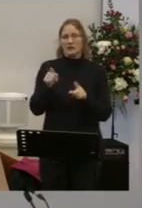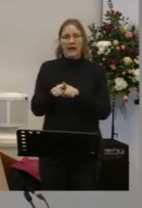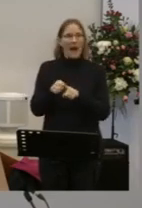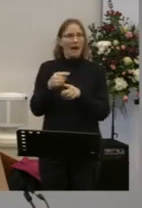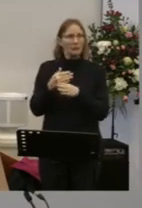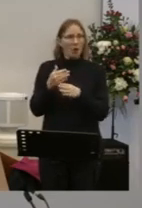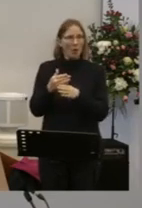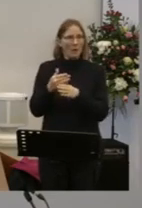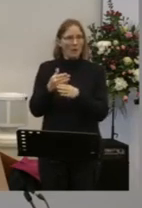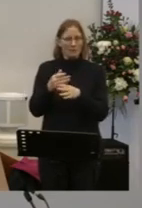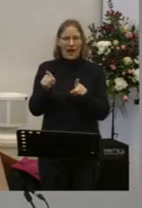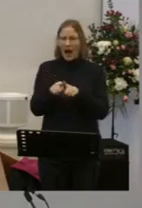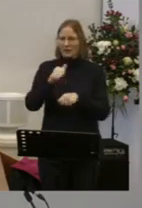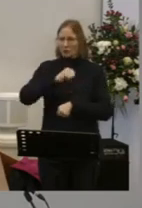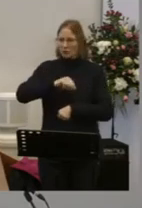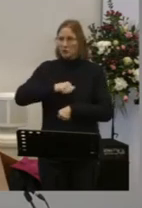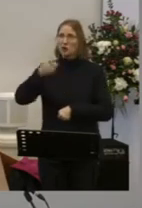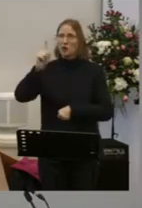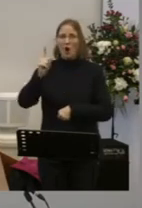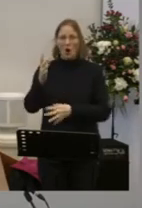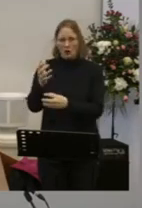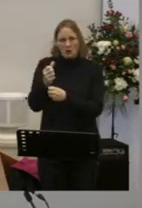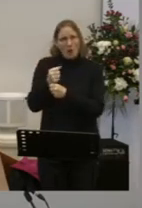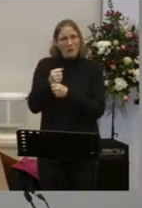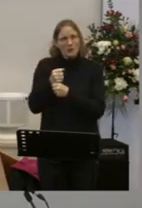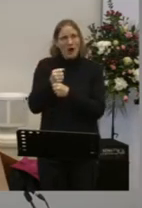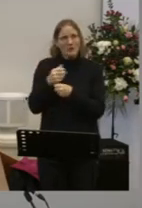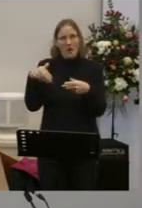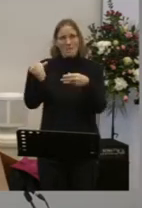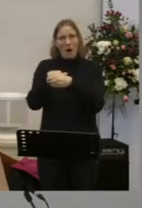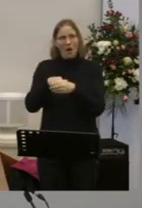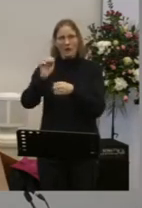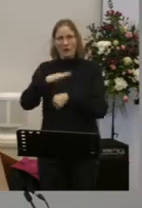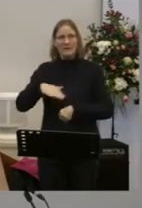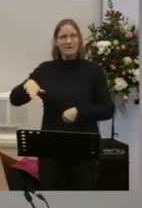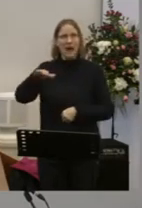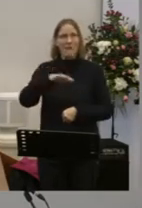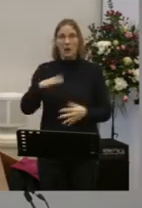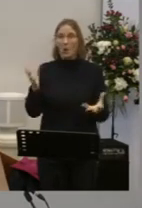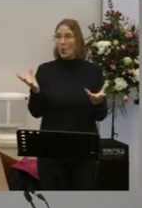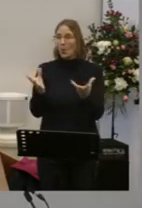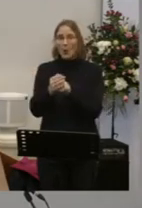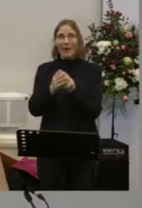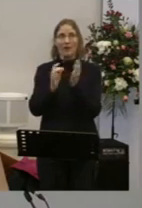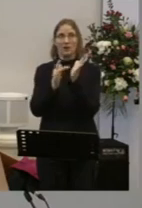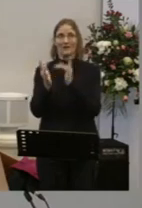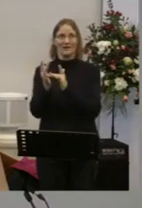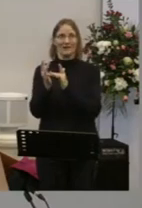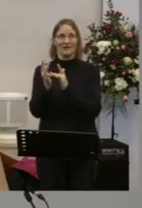You know, as Christians We are adopted Into God's Family Alongside Jesus